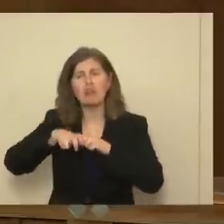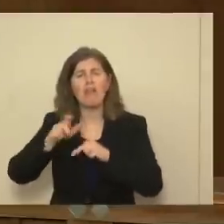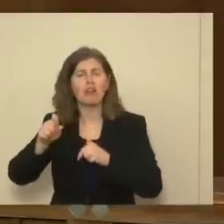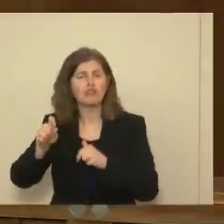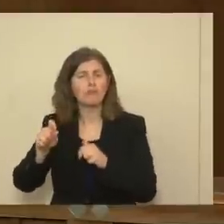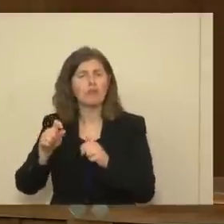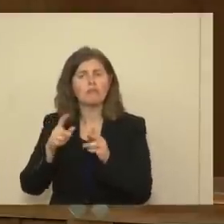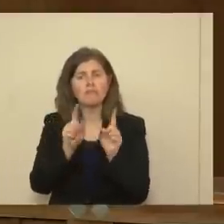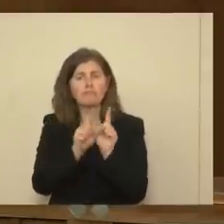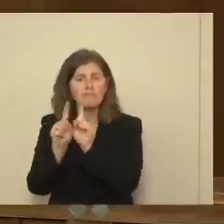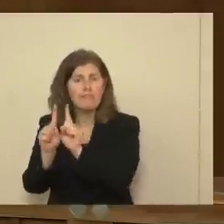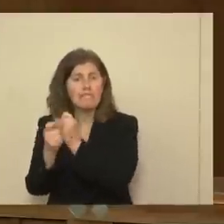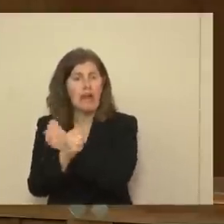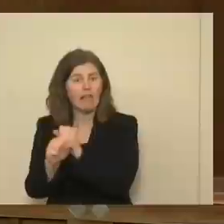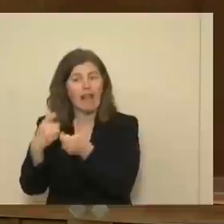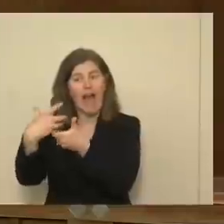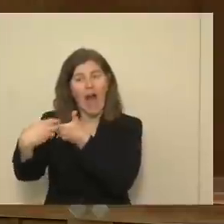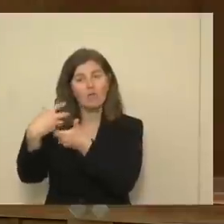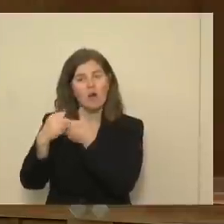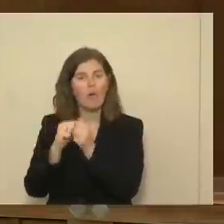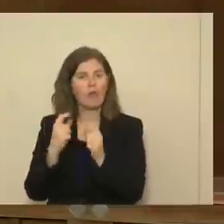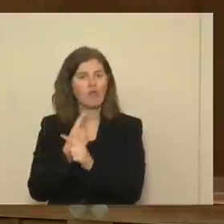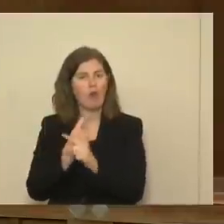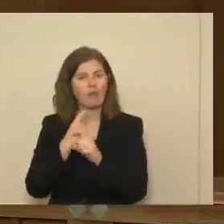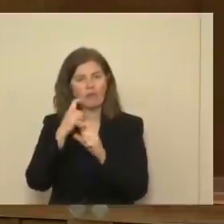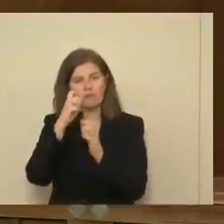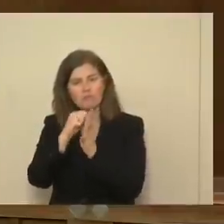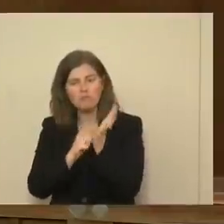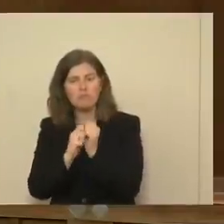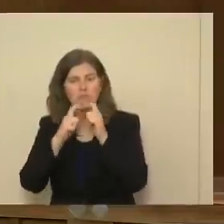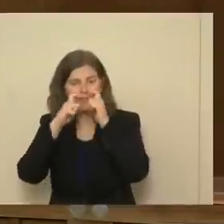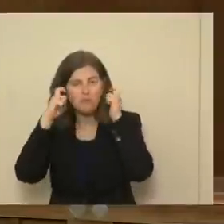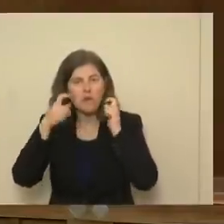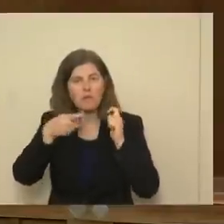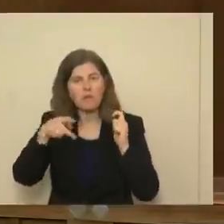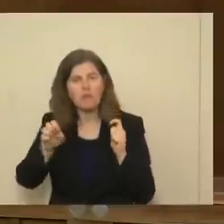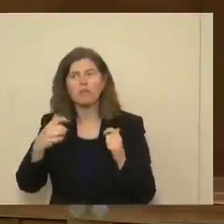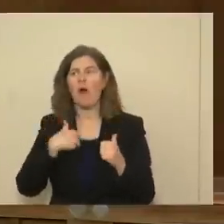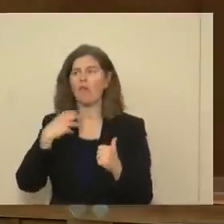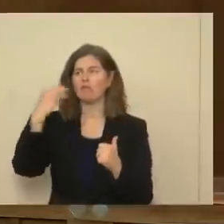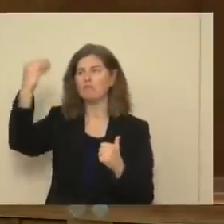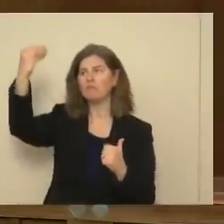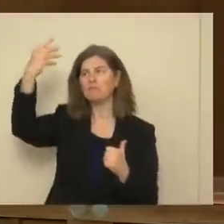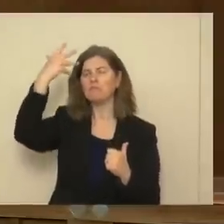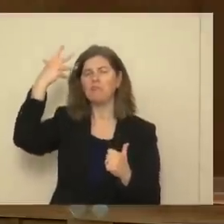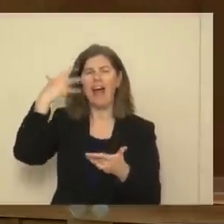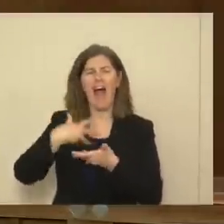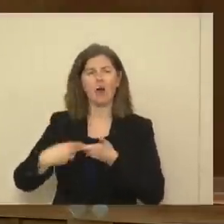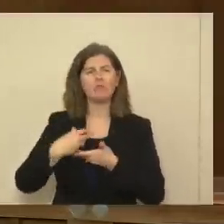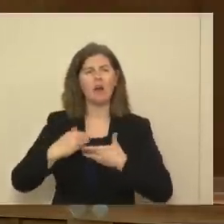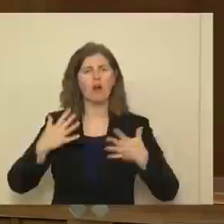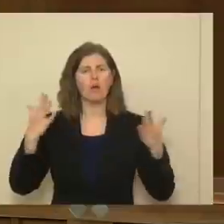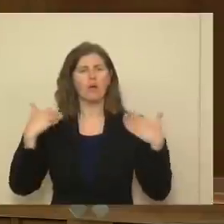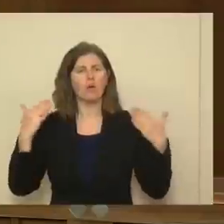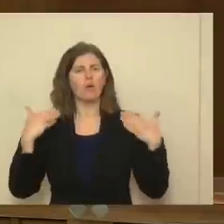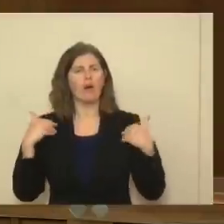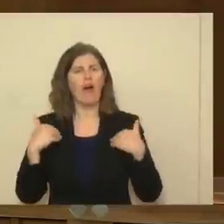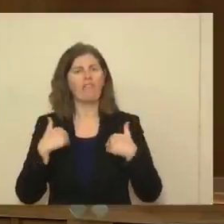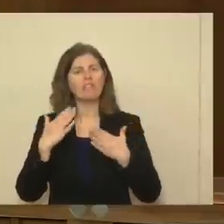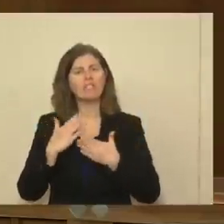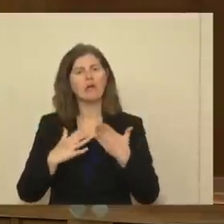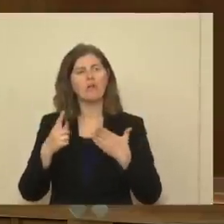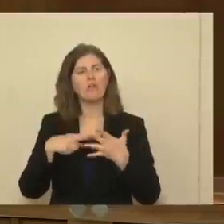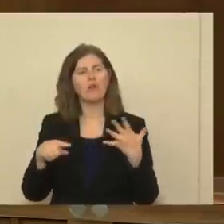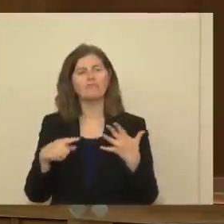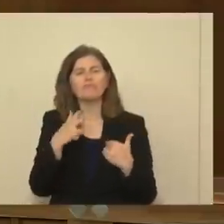should be escorted out safely with the appropriate PPE to have some of that, you know, just being outside and having some